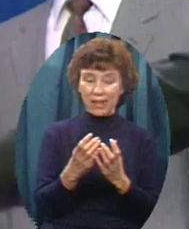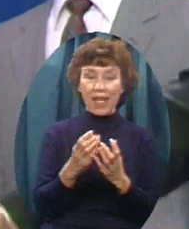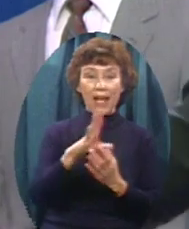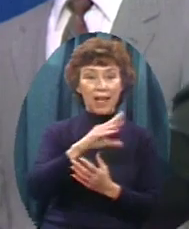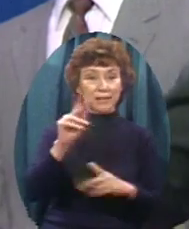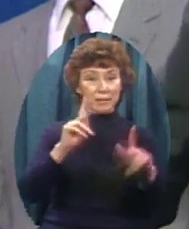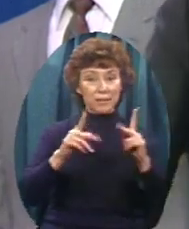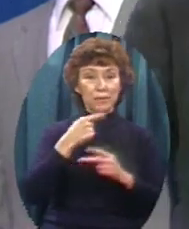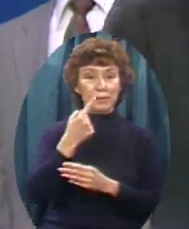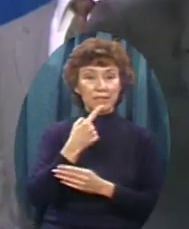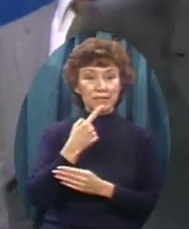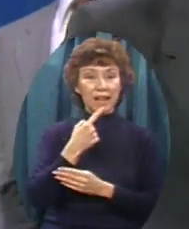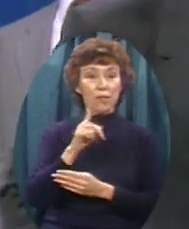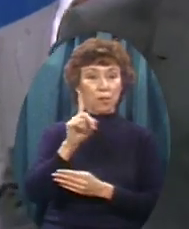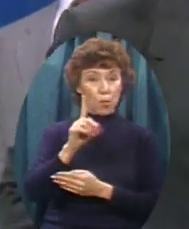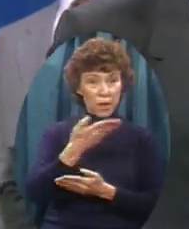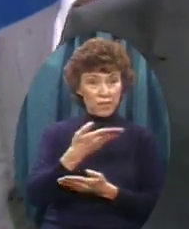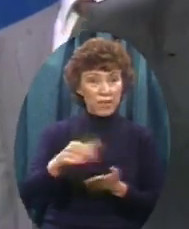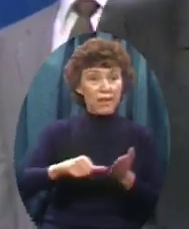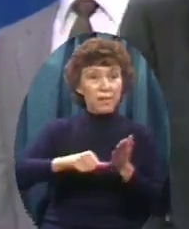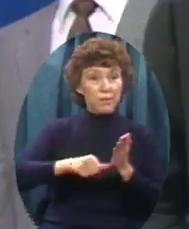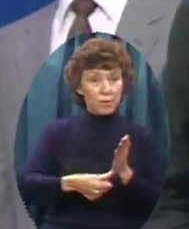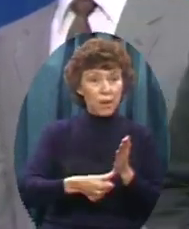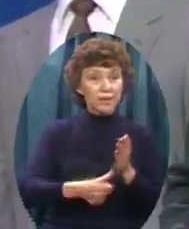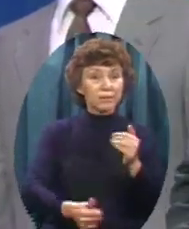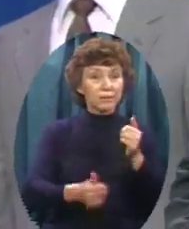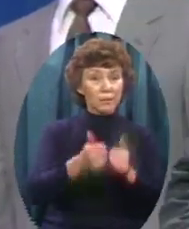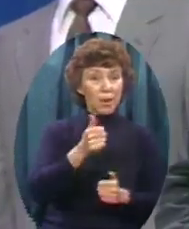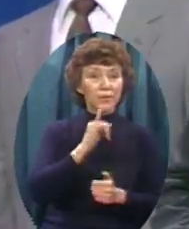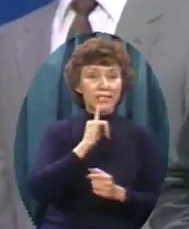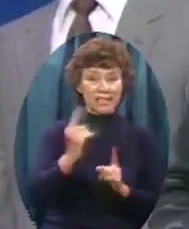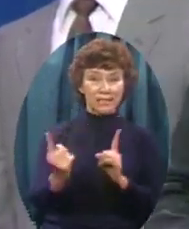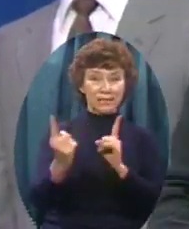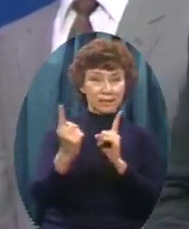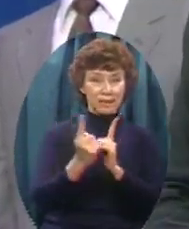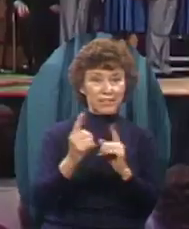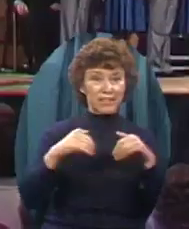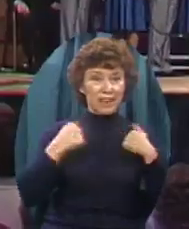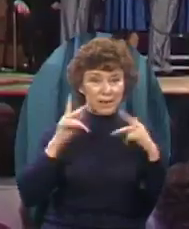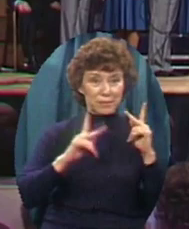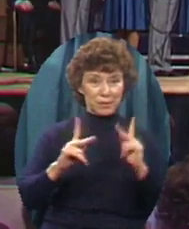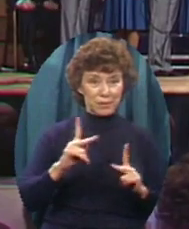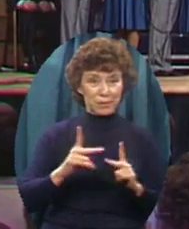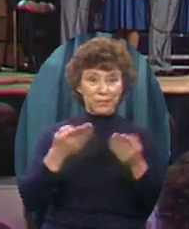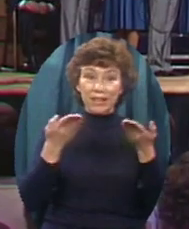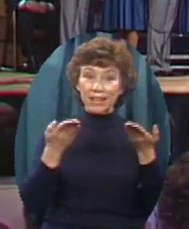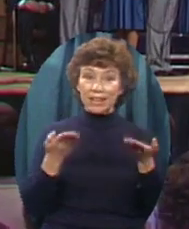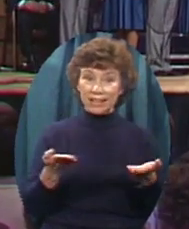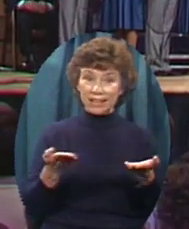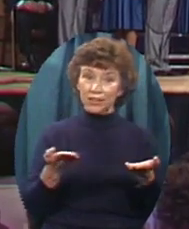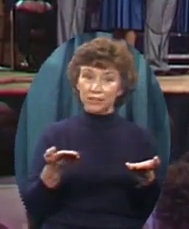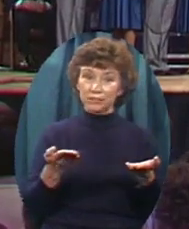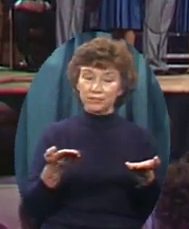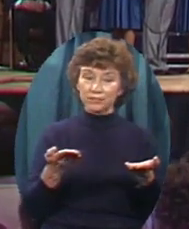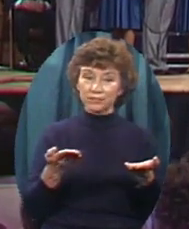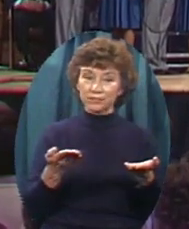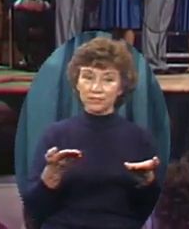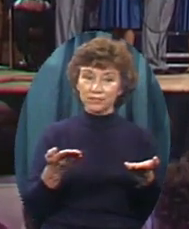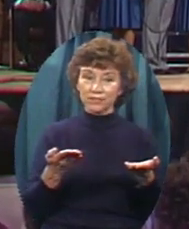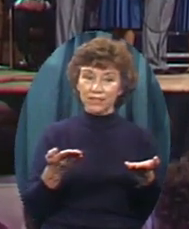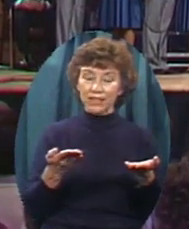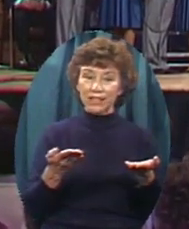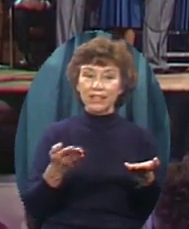people And right now we're going to have them Share a word with you Caleb Davenport Is from Cincinnati, Ohio